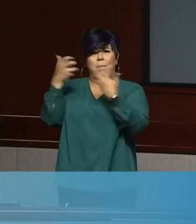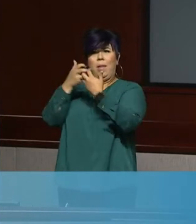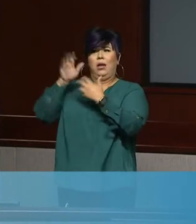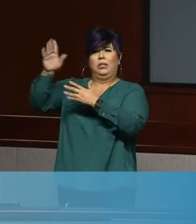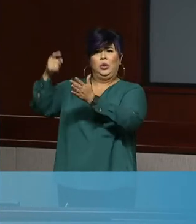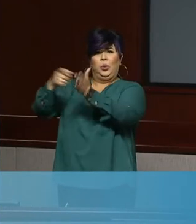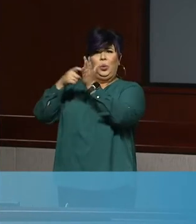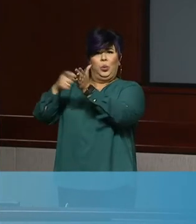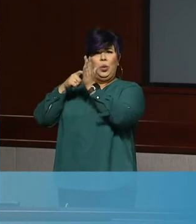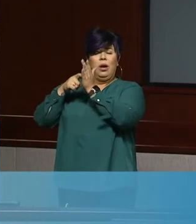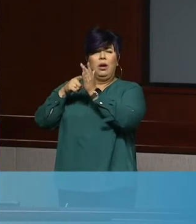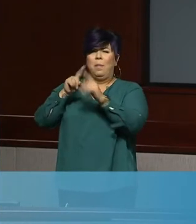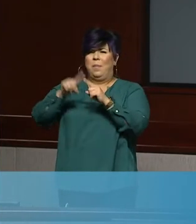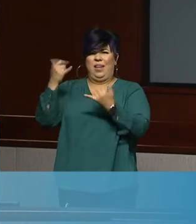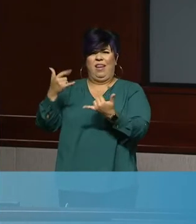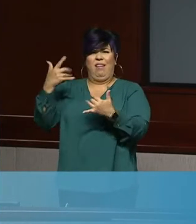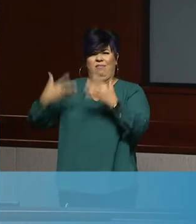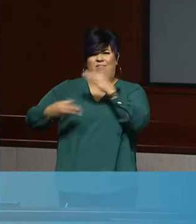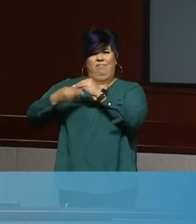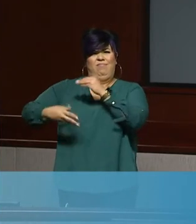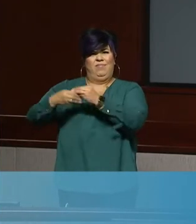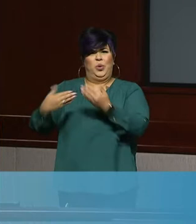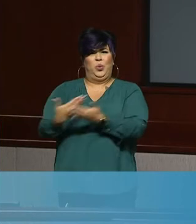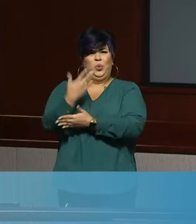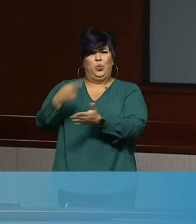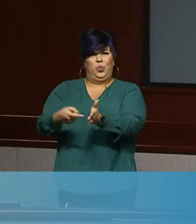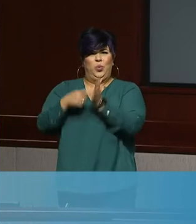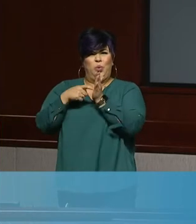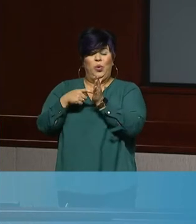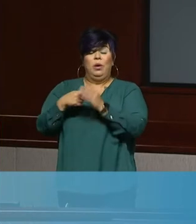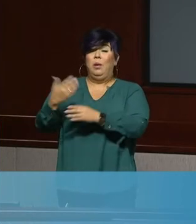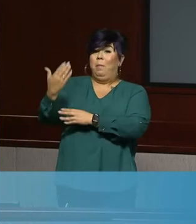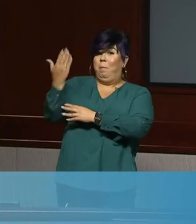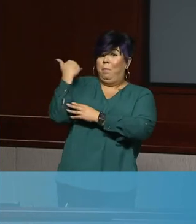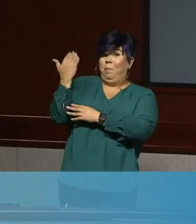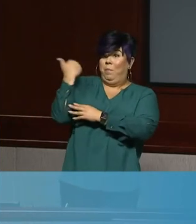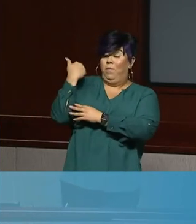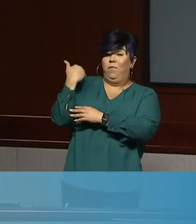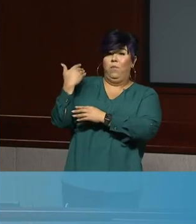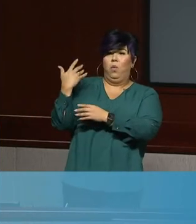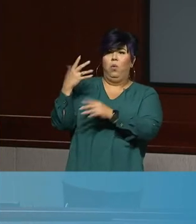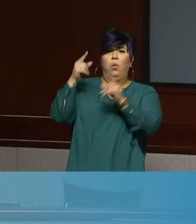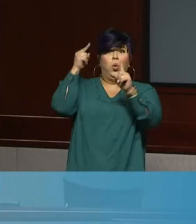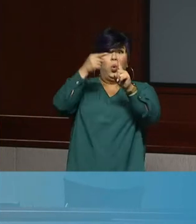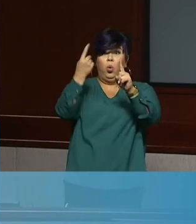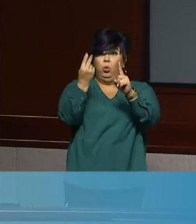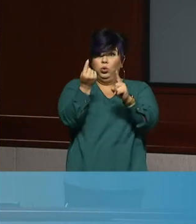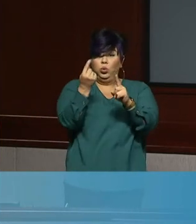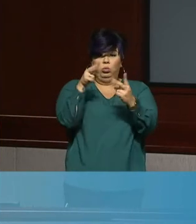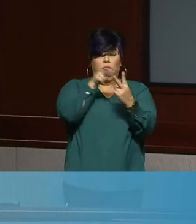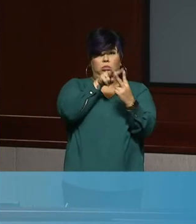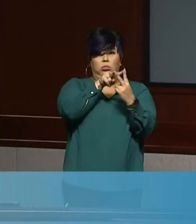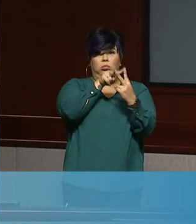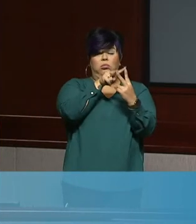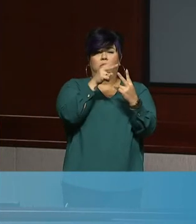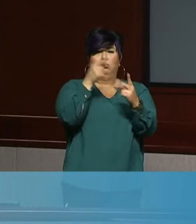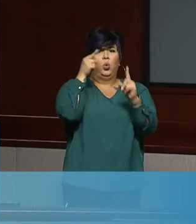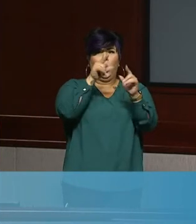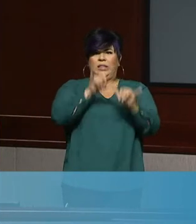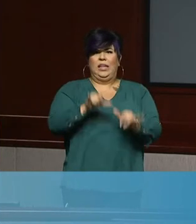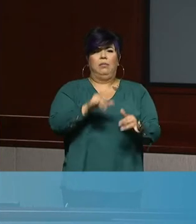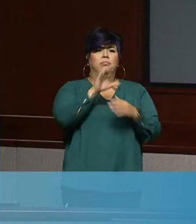with flattening the curve, which at the start of this pandemic was all about maintaining hospital capacity.